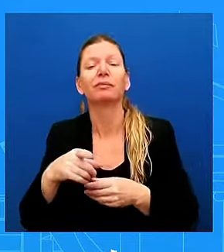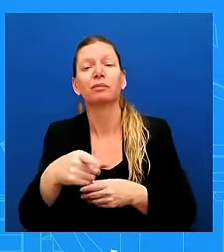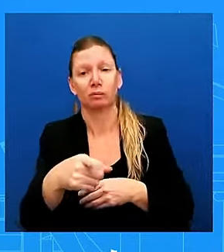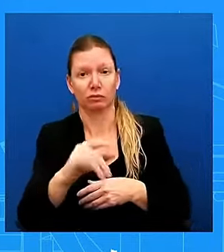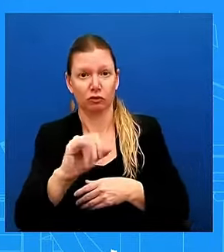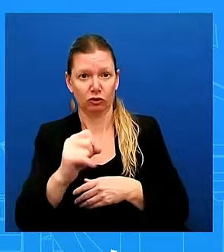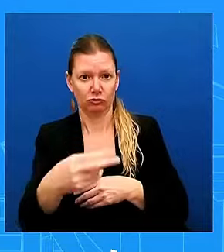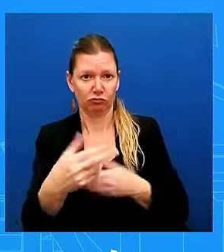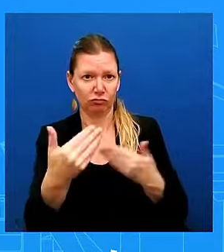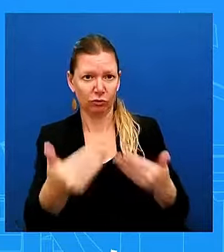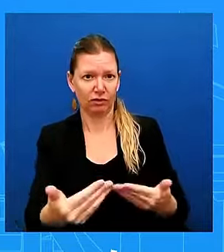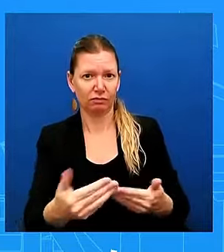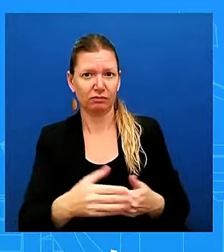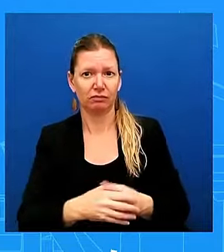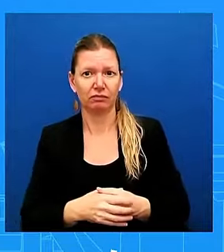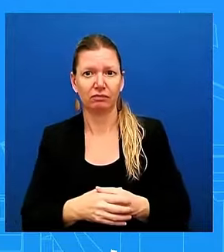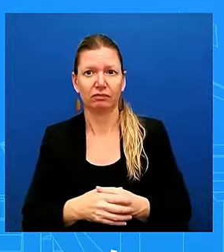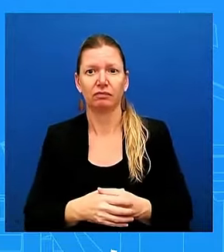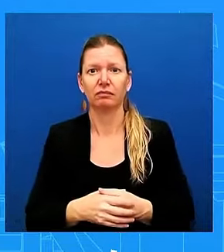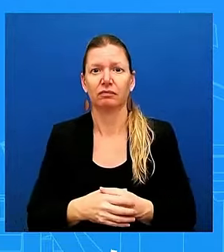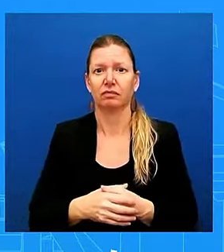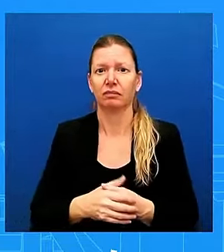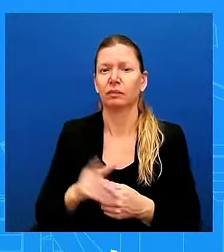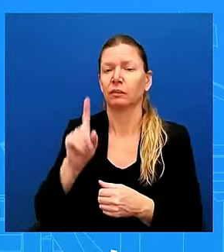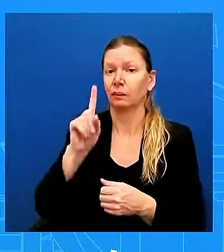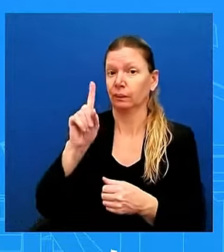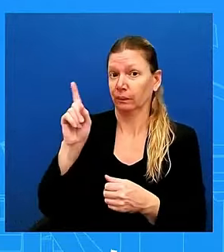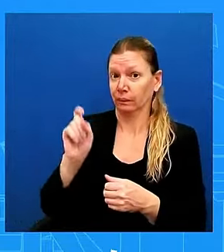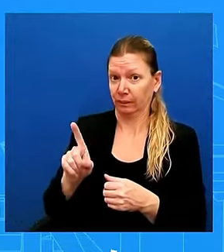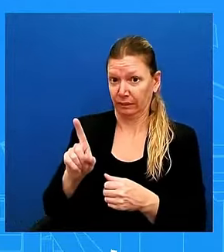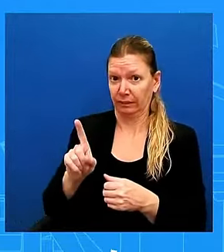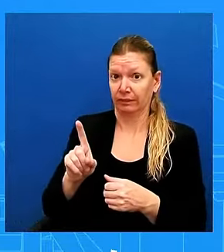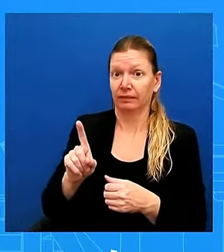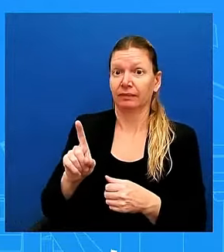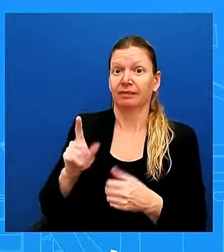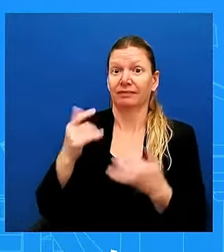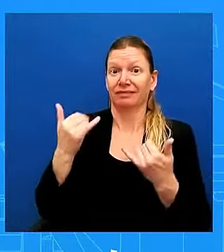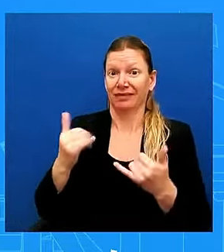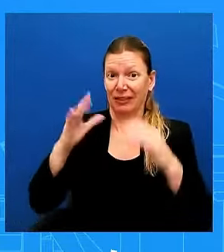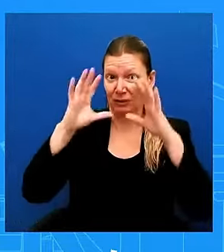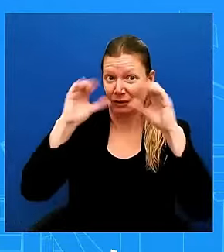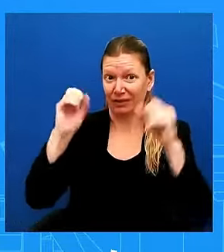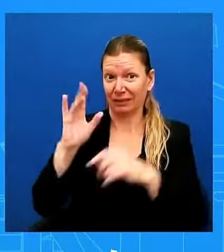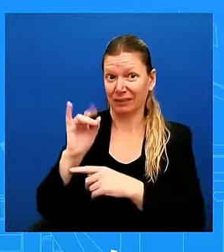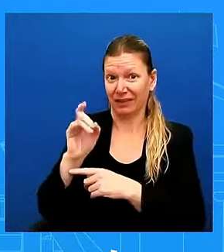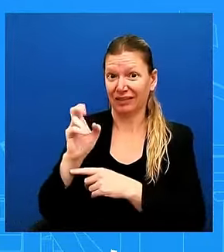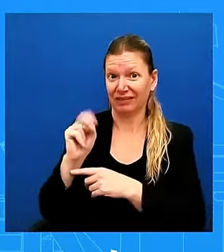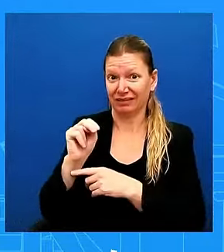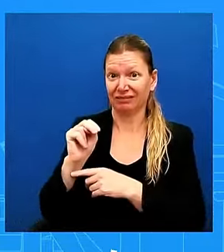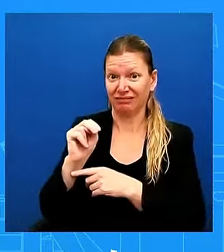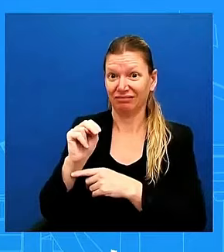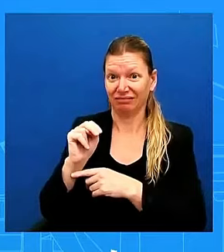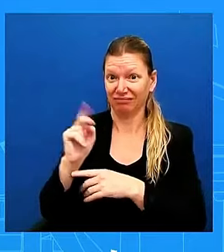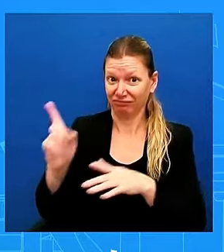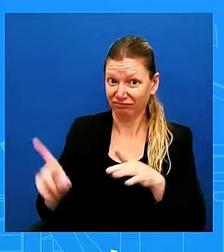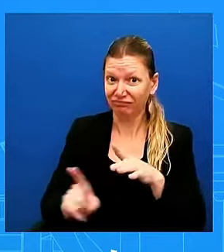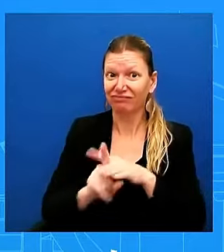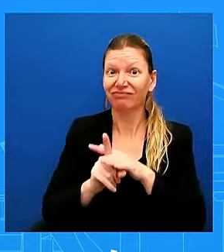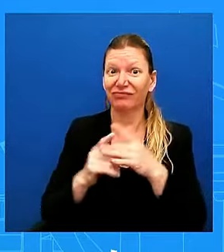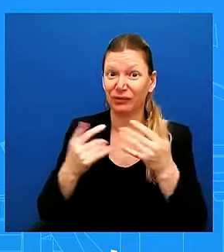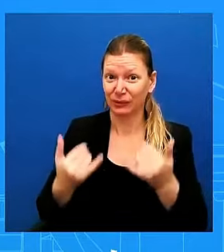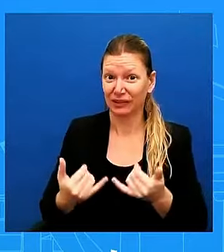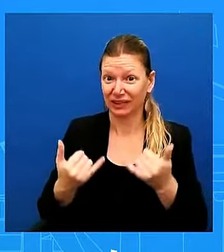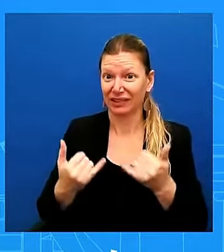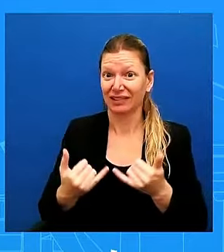here today. Yeah. He's going to be with, uh, Pennsylvania Senator Bob Casey this week. Then he goes, uh, to Germany and Angola.